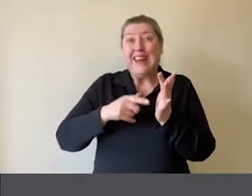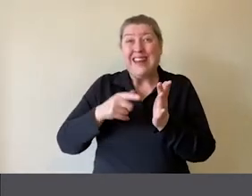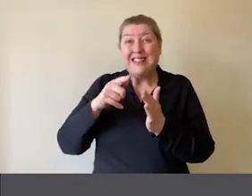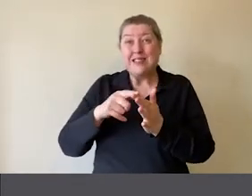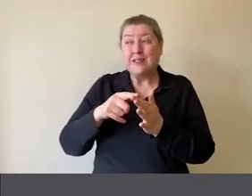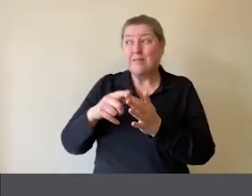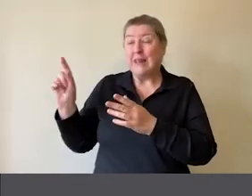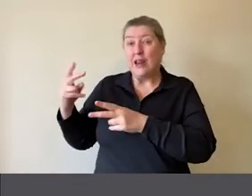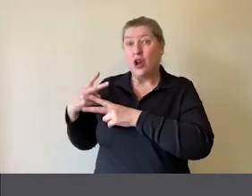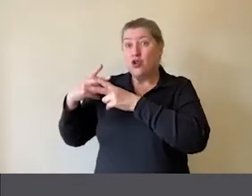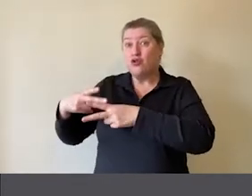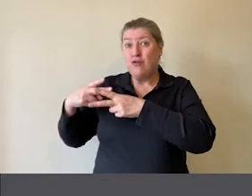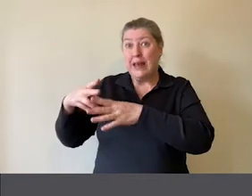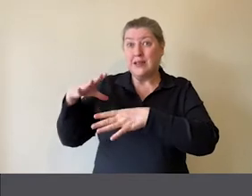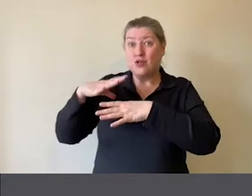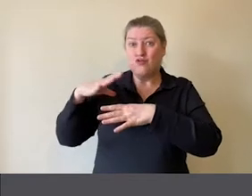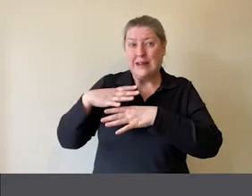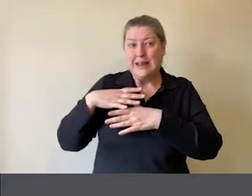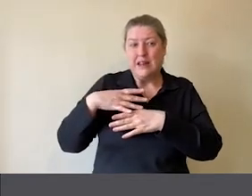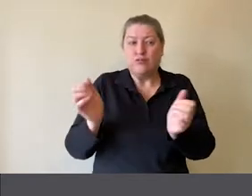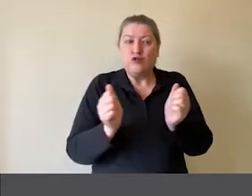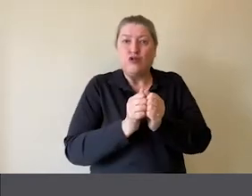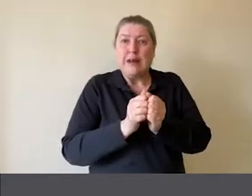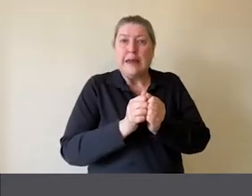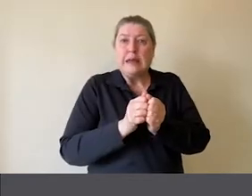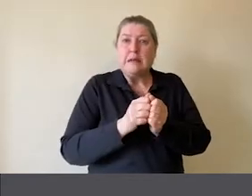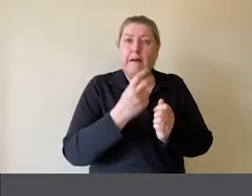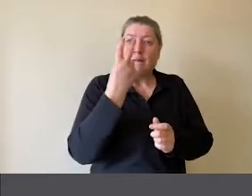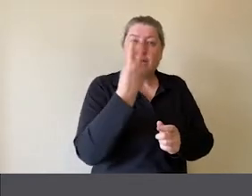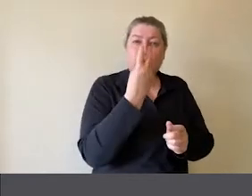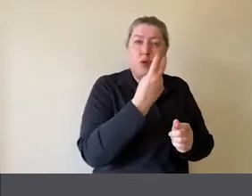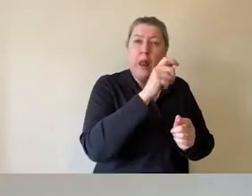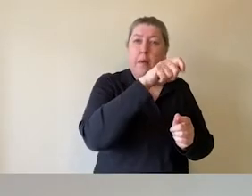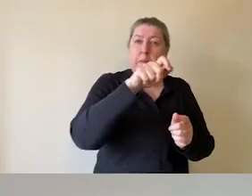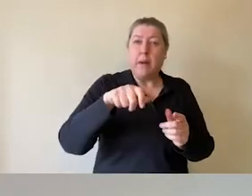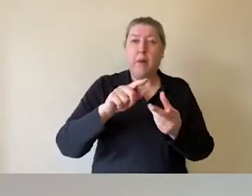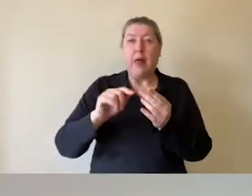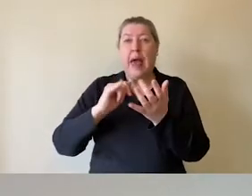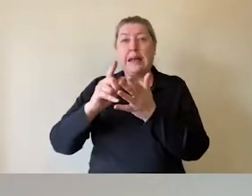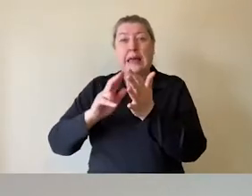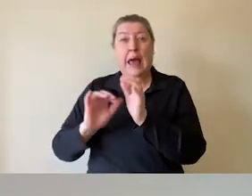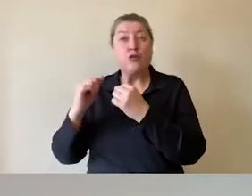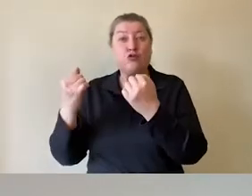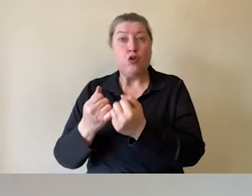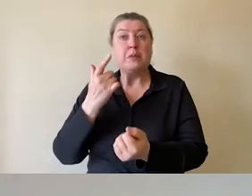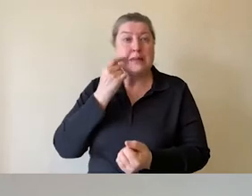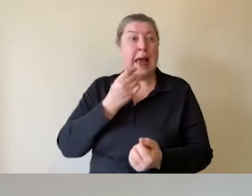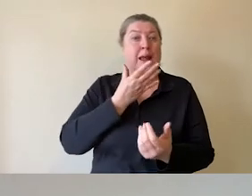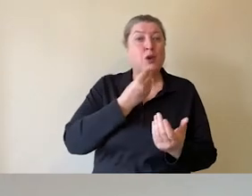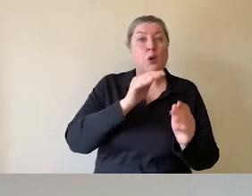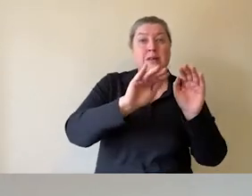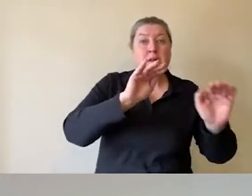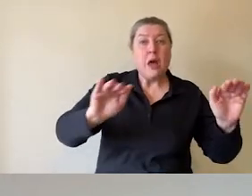for use by visually impaired visitors and also SEN groups. The fact that they have been signed off